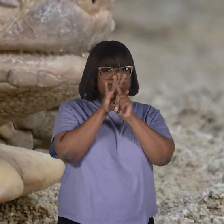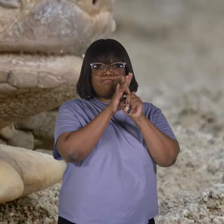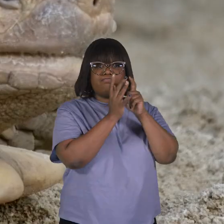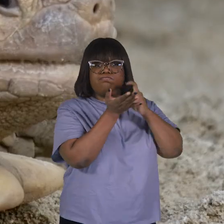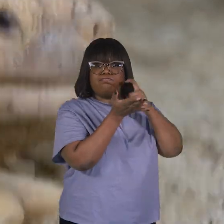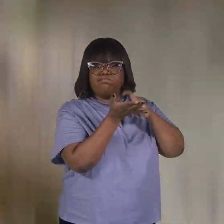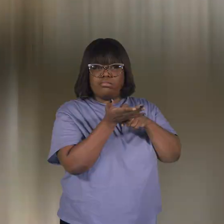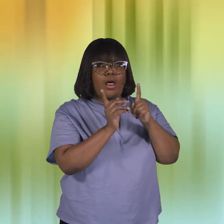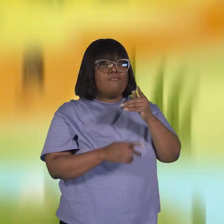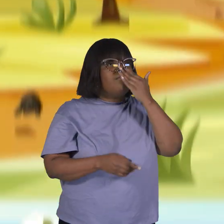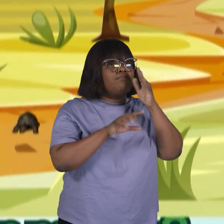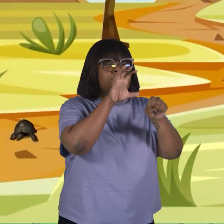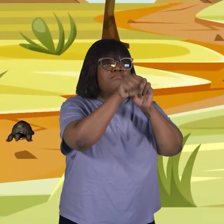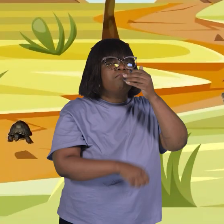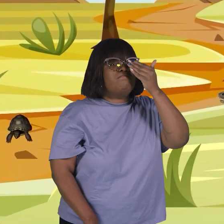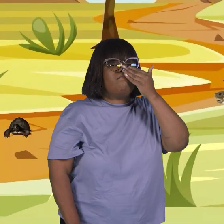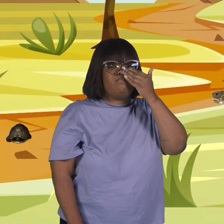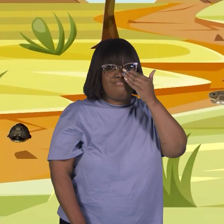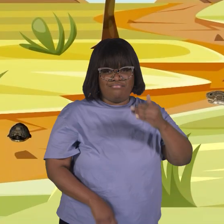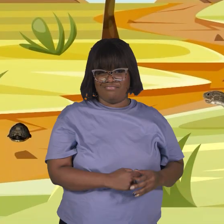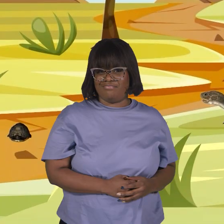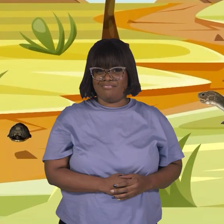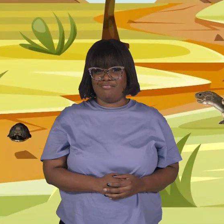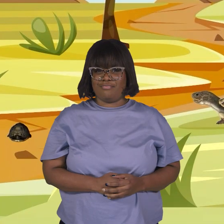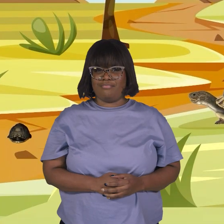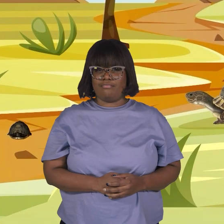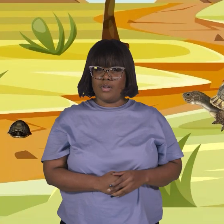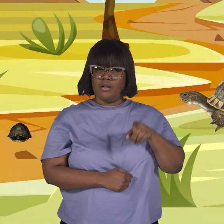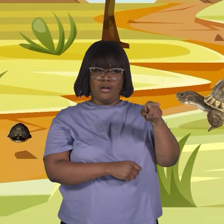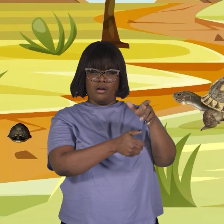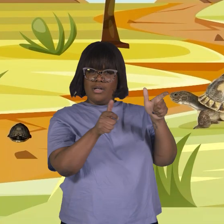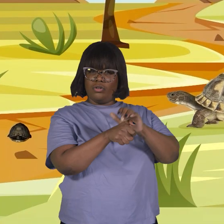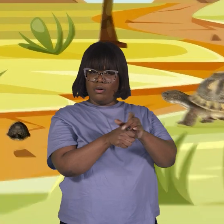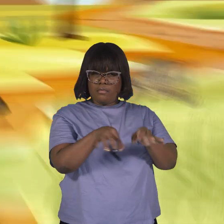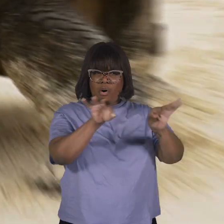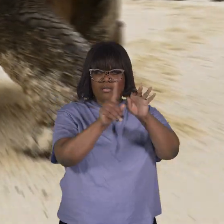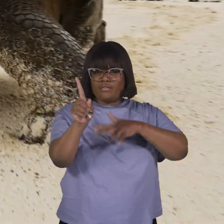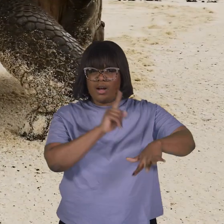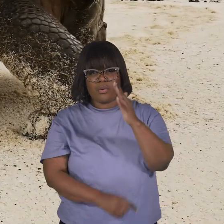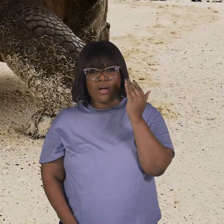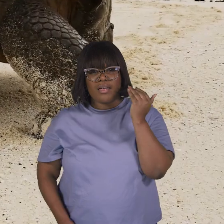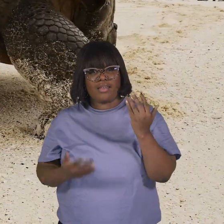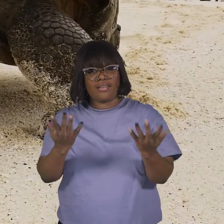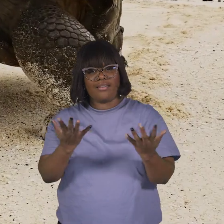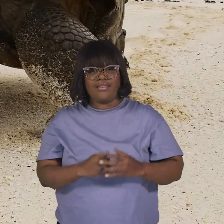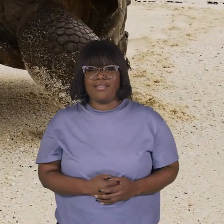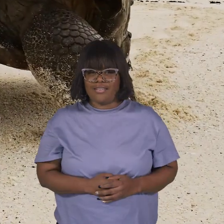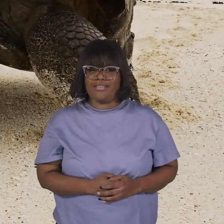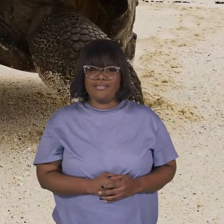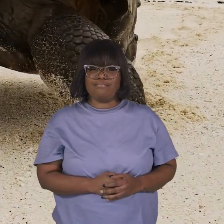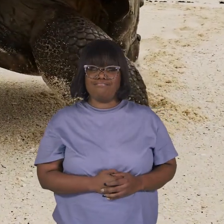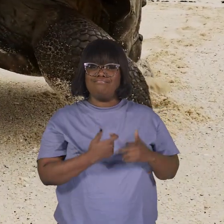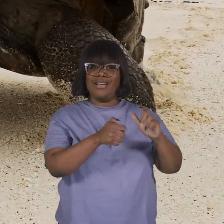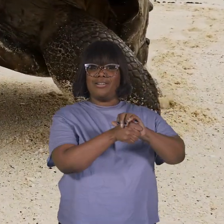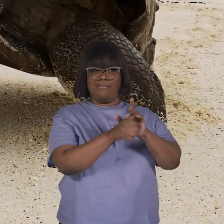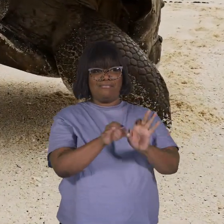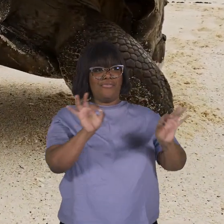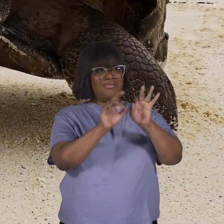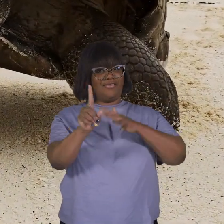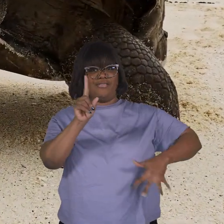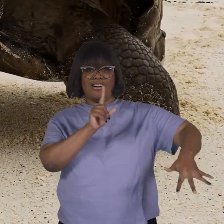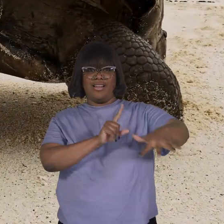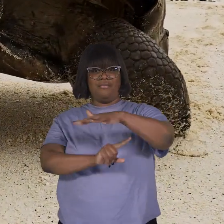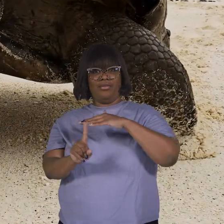them to smell. Why are they important for the environment? Tortoises are important to the environment